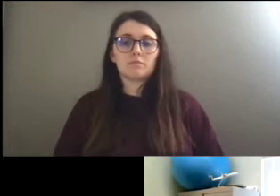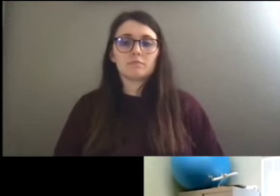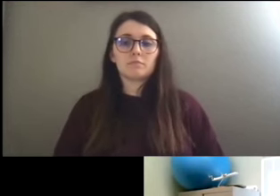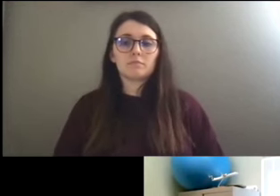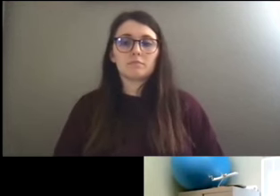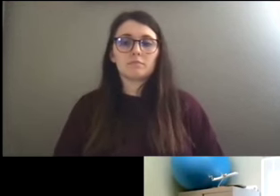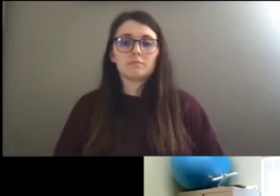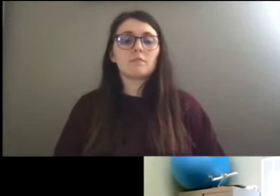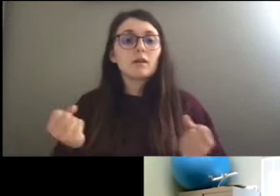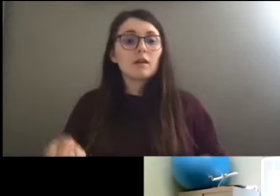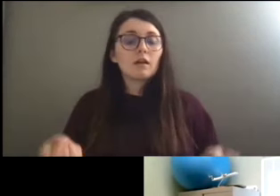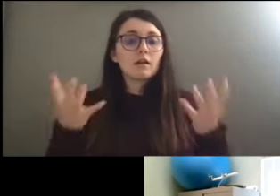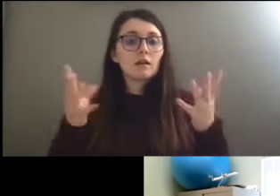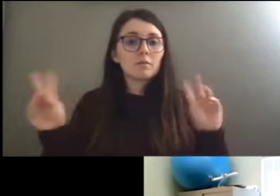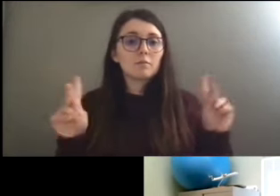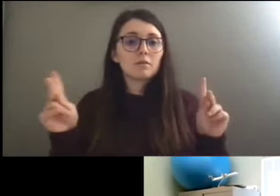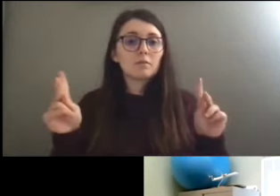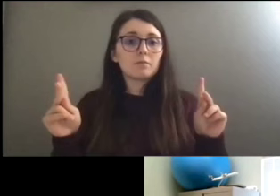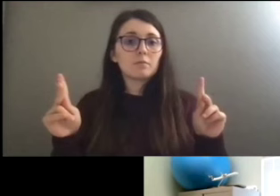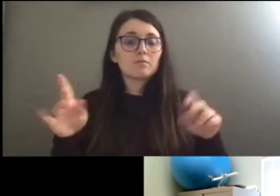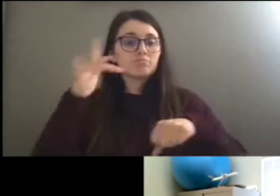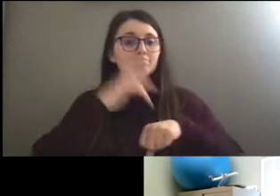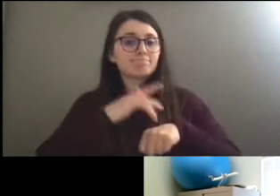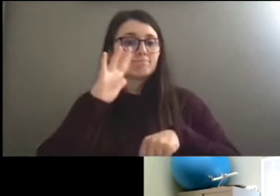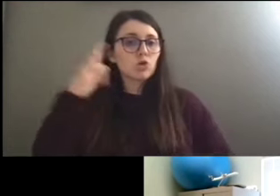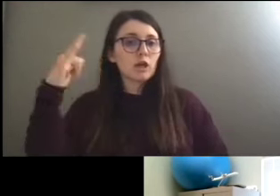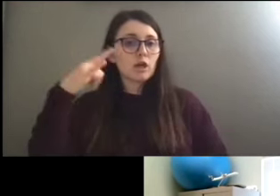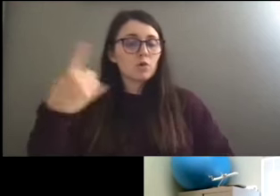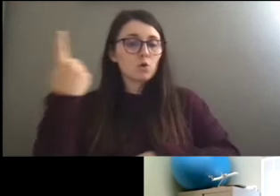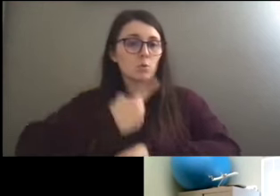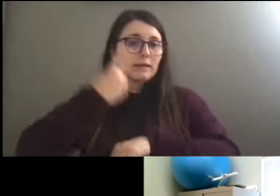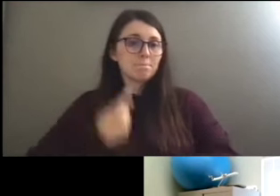How many people have been at your airport in one day?